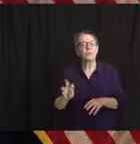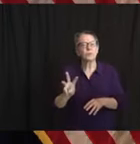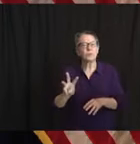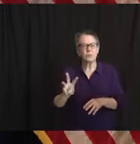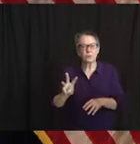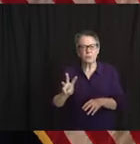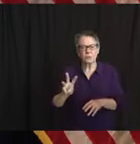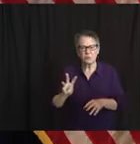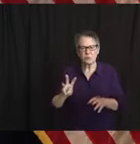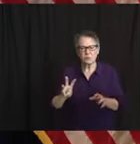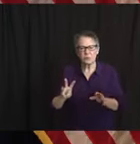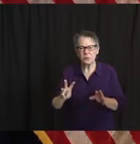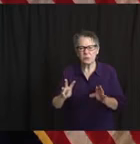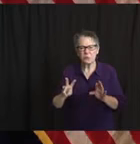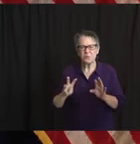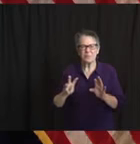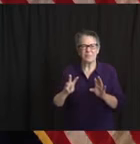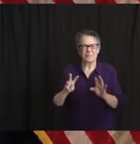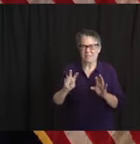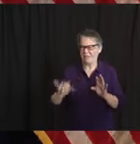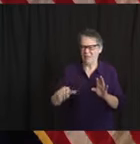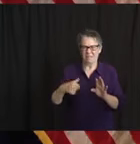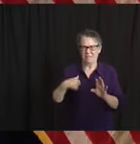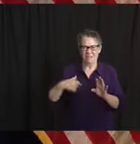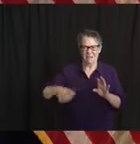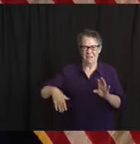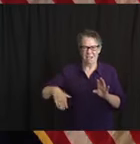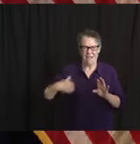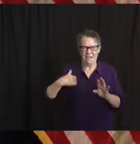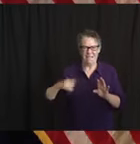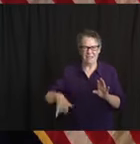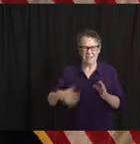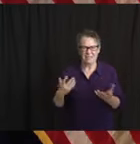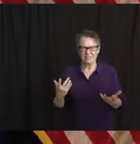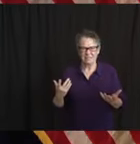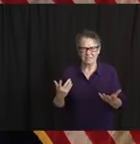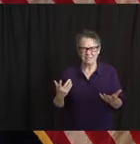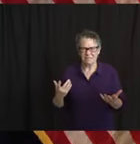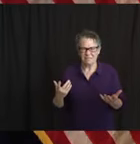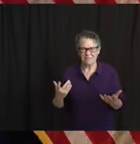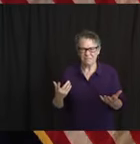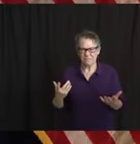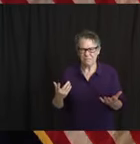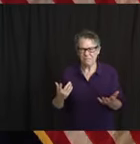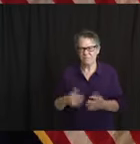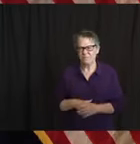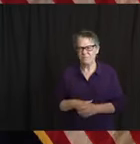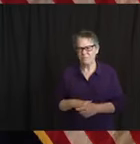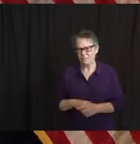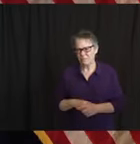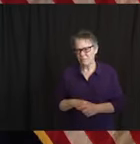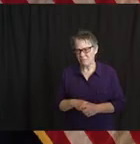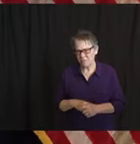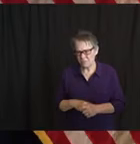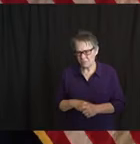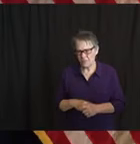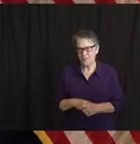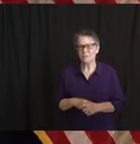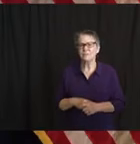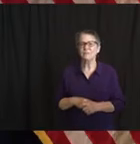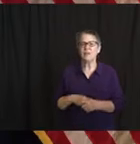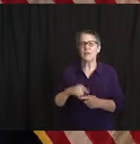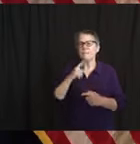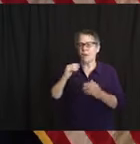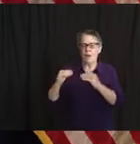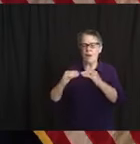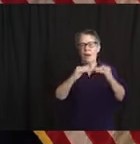piece. In terms of, I mean, equity, New Jersey happens to be, on your very good question about New Jersey's rightful